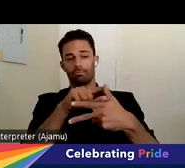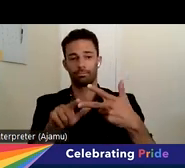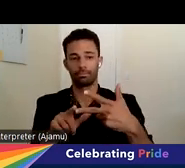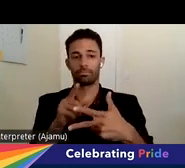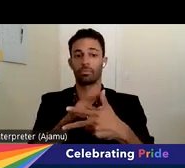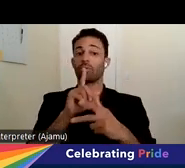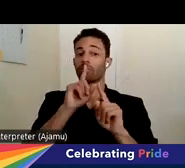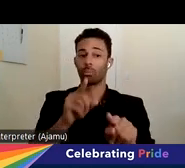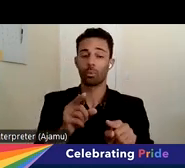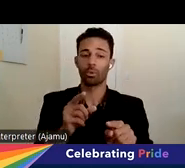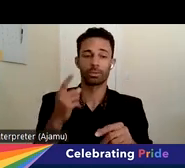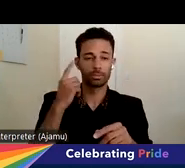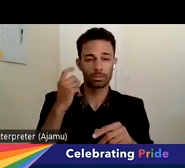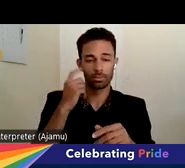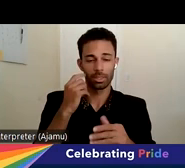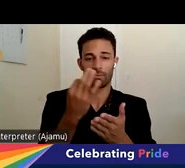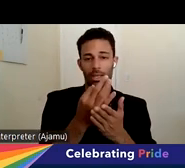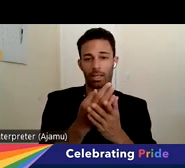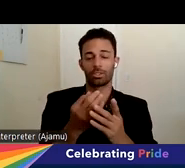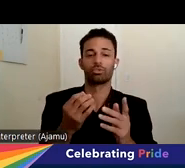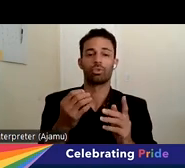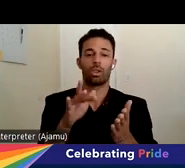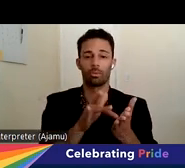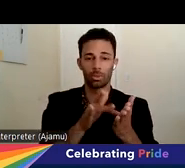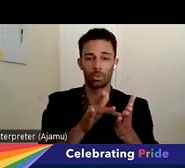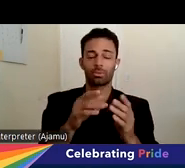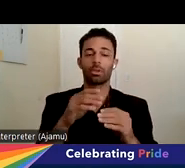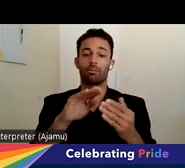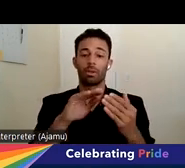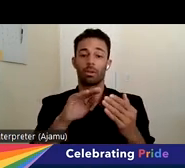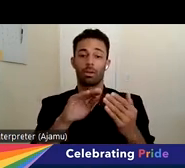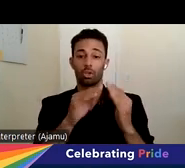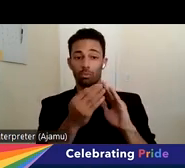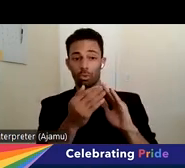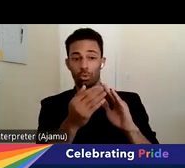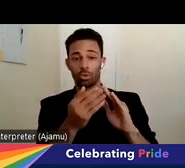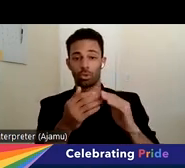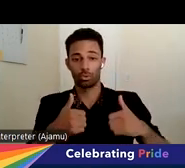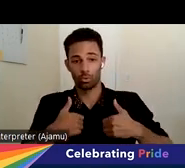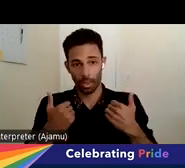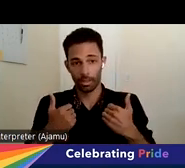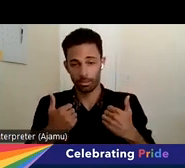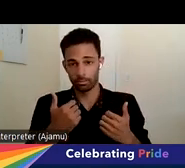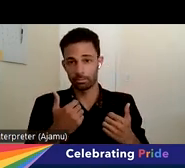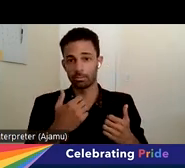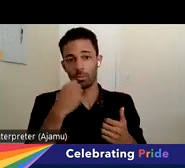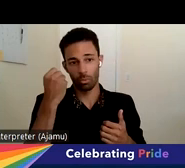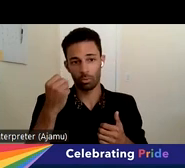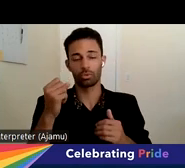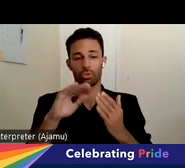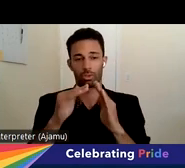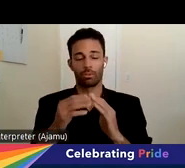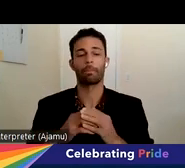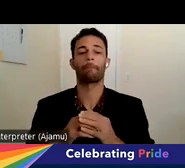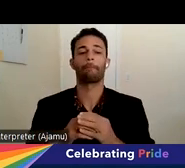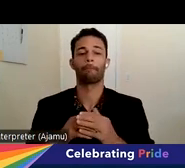suspected financial abuse of a community dwelling, sorry, dwelling of four older adults,